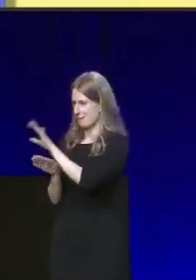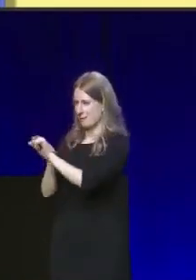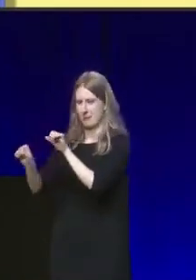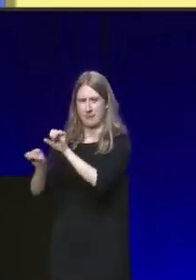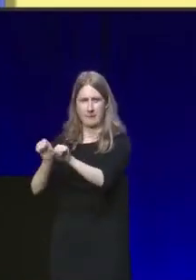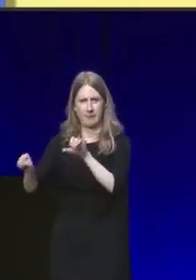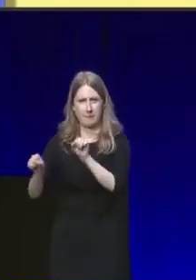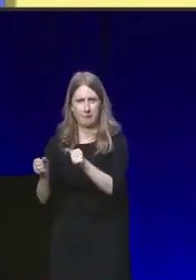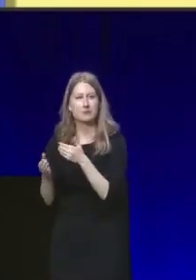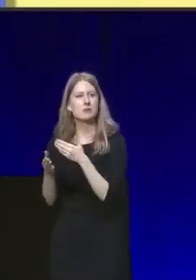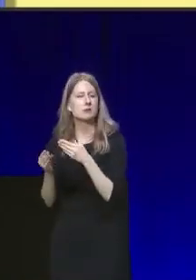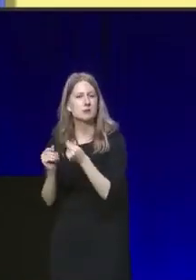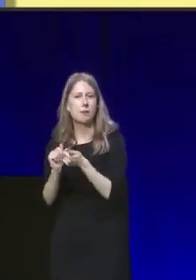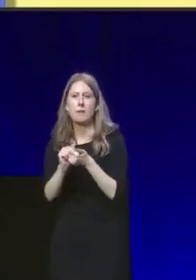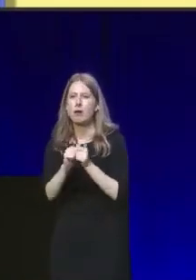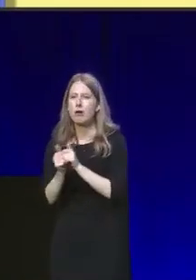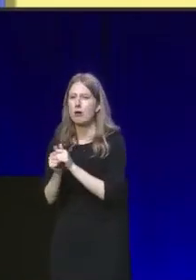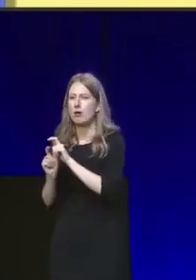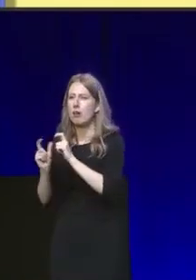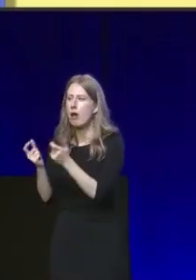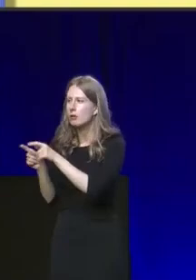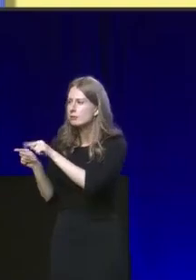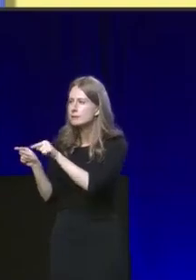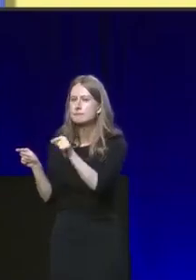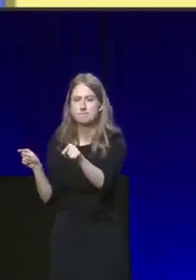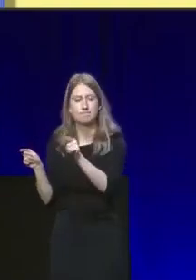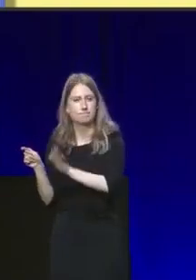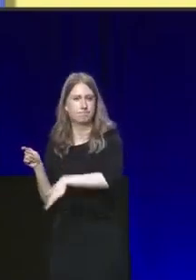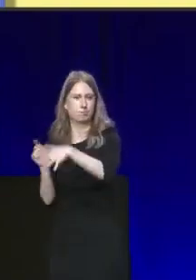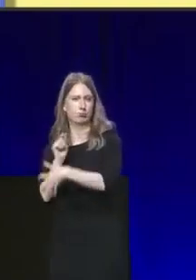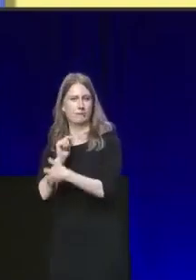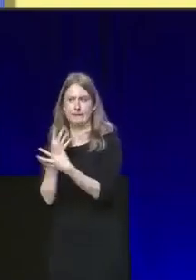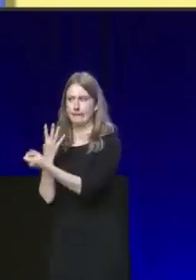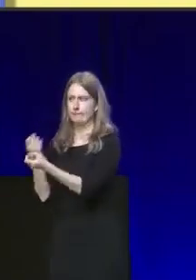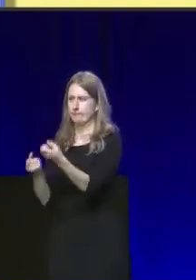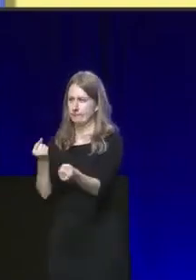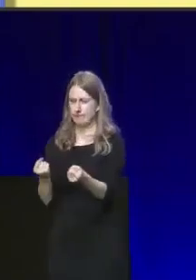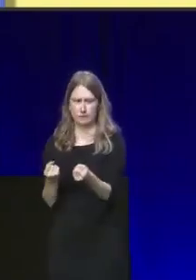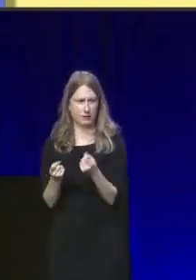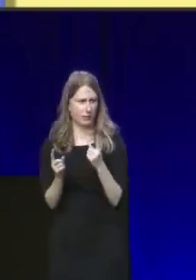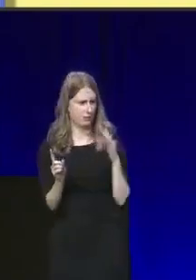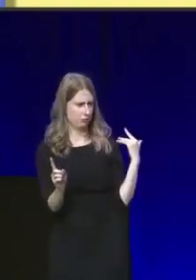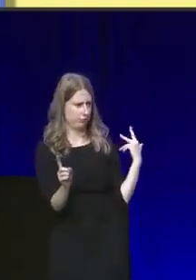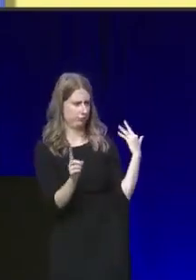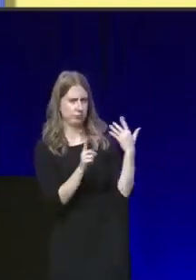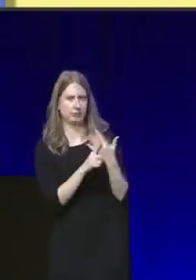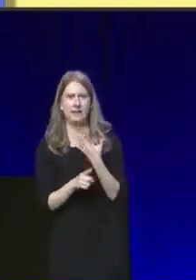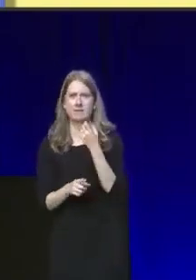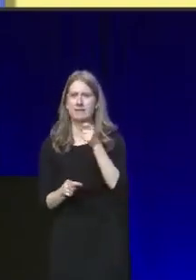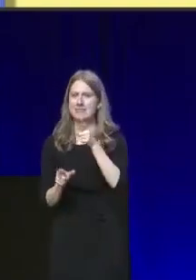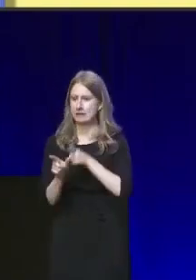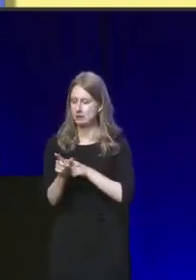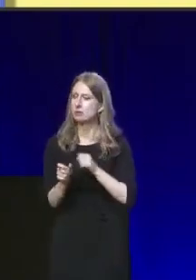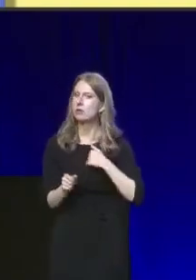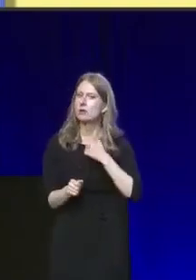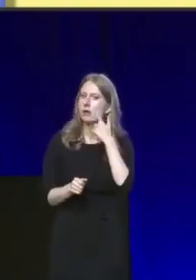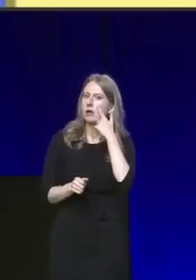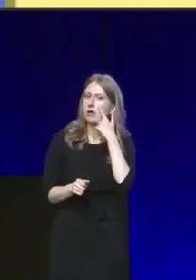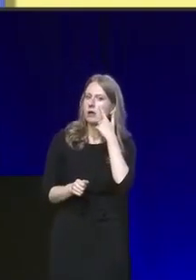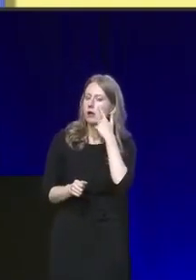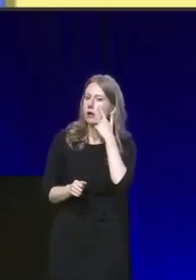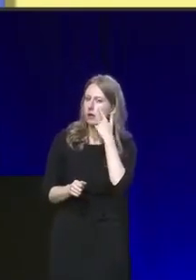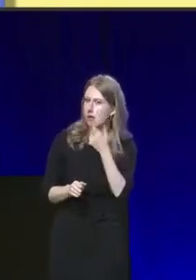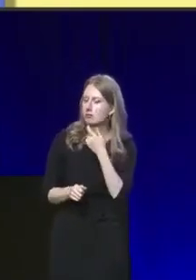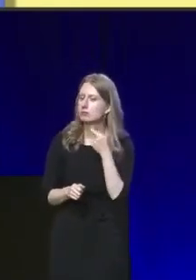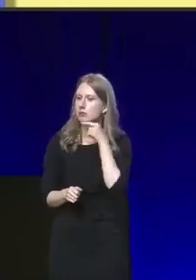were growing up in poverty. And now, nearly 50 years on, my youngest son attends a